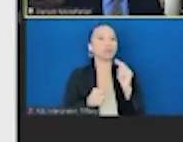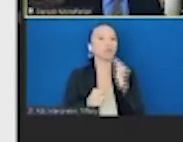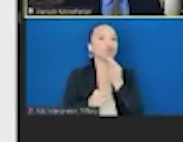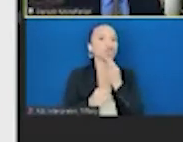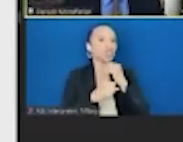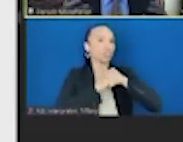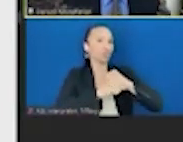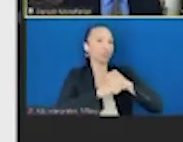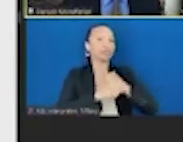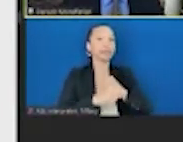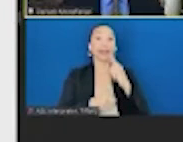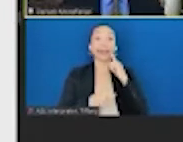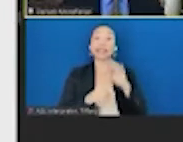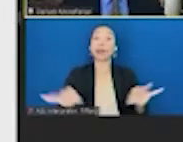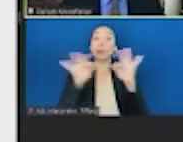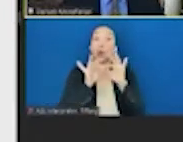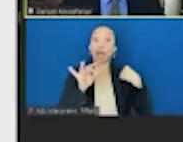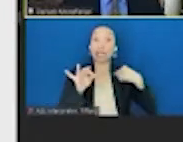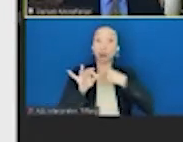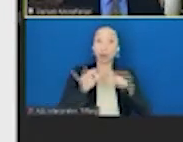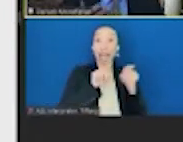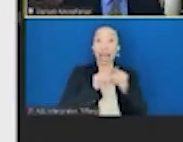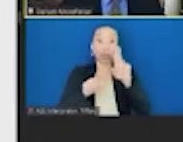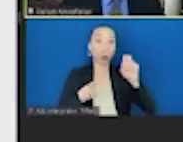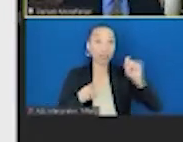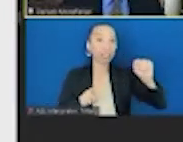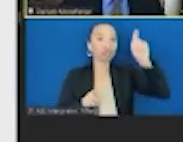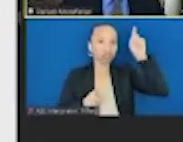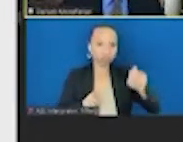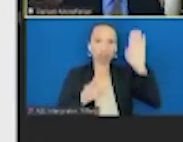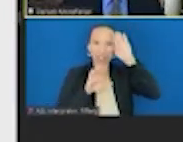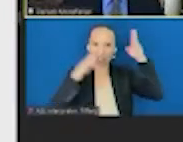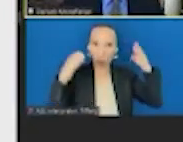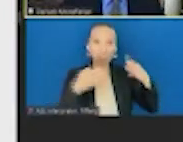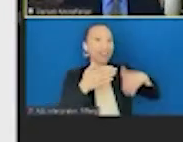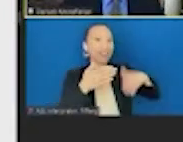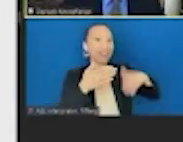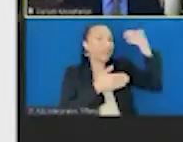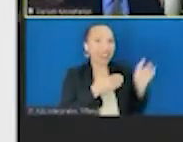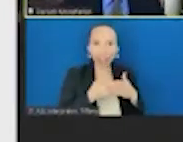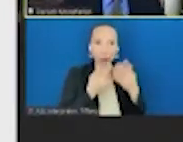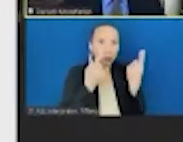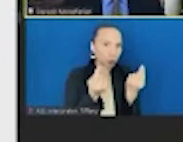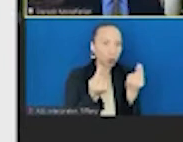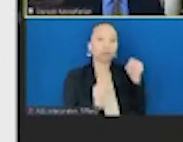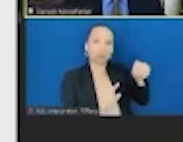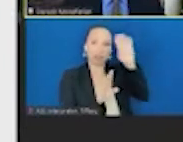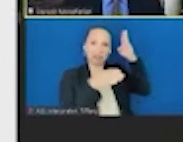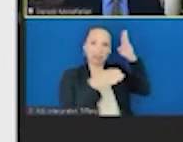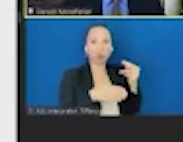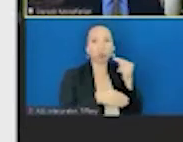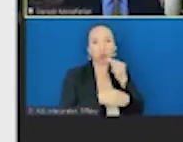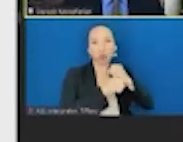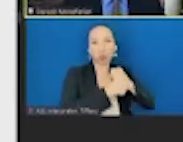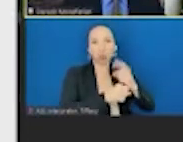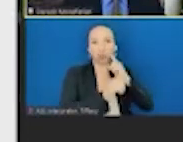that we, as a nation, start talking about nutrition insecurity as the next natural evolution to promote equitable well-being for all